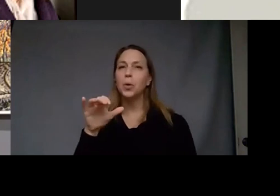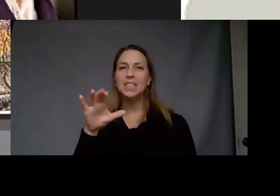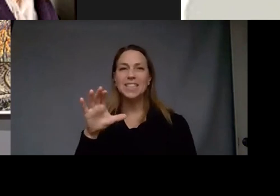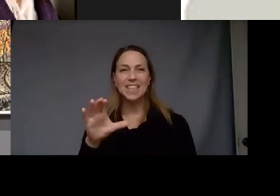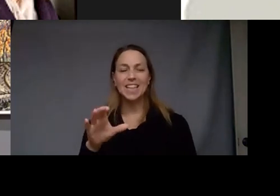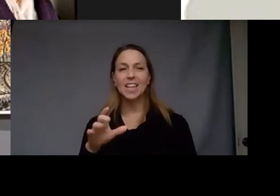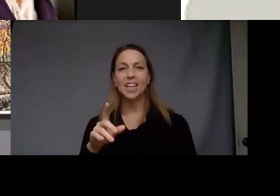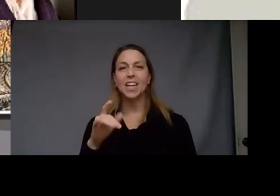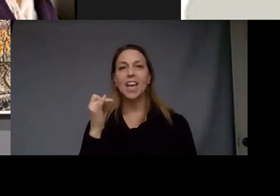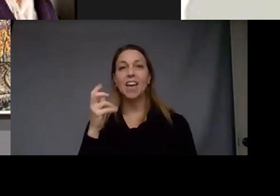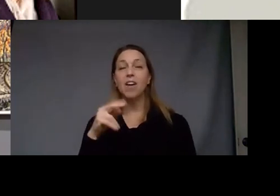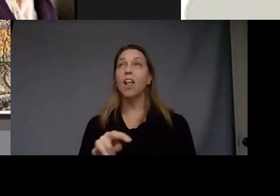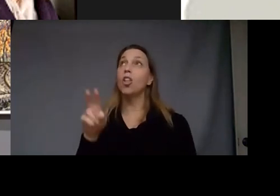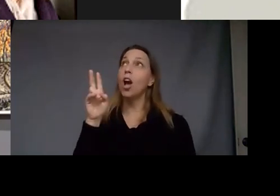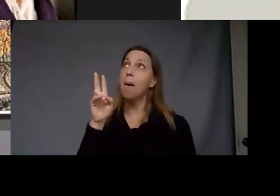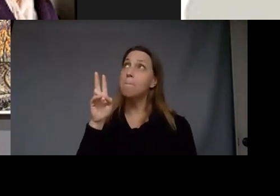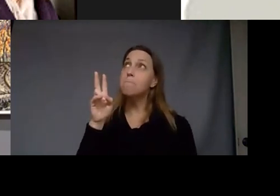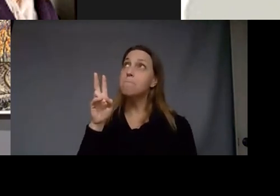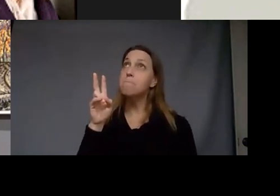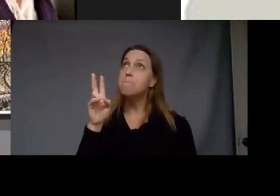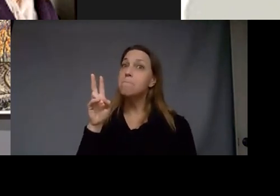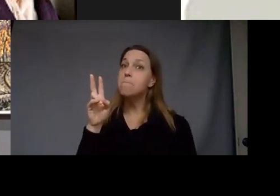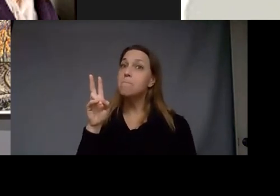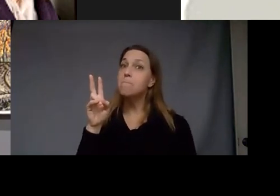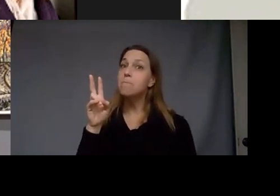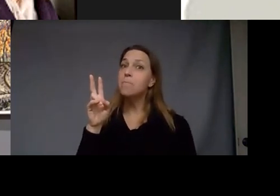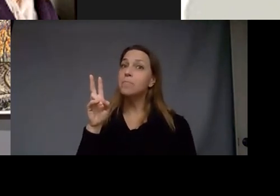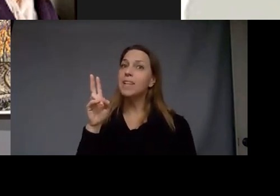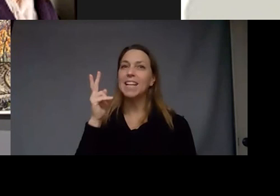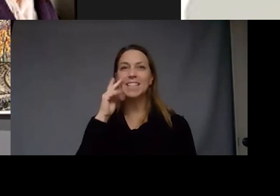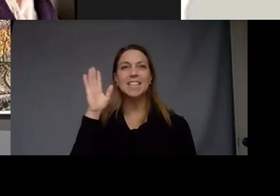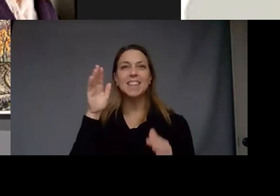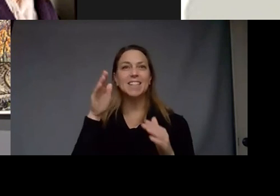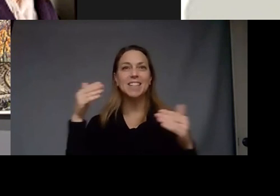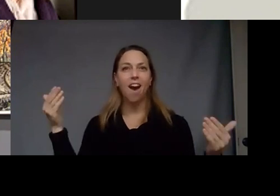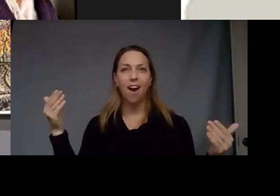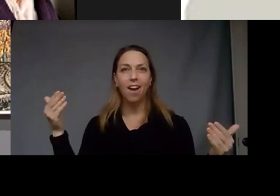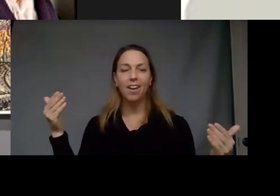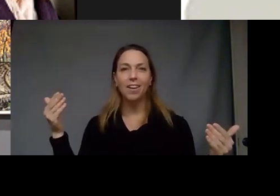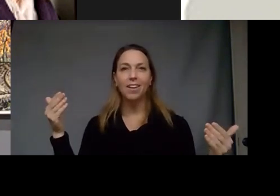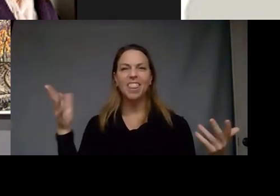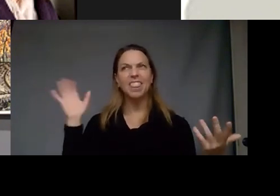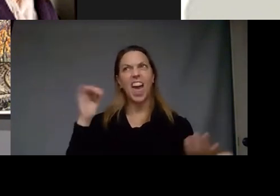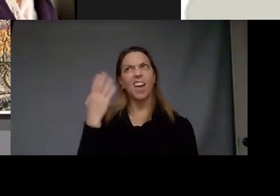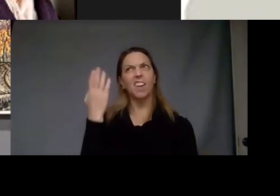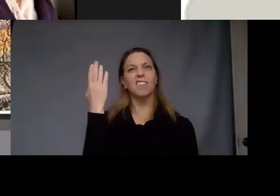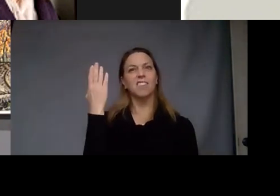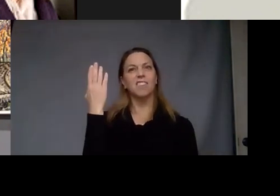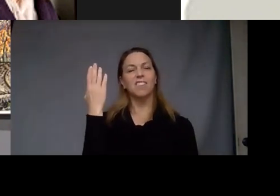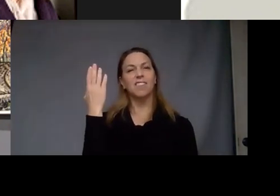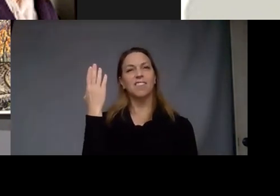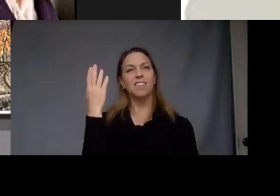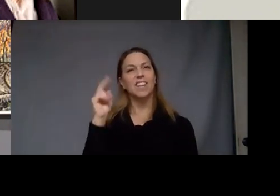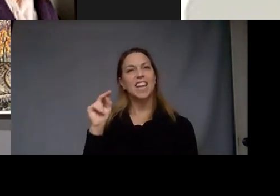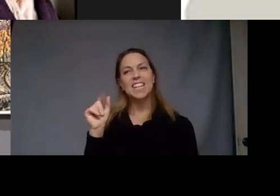have to do is turn my head up and I have the sky and nature is always there there's a